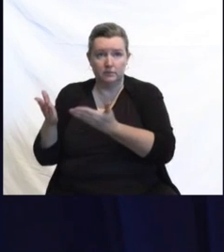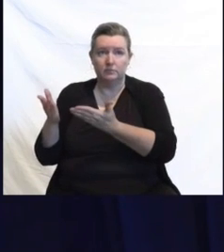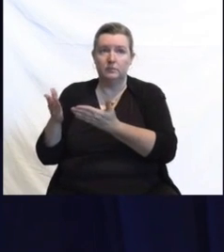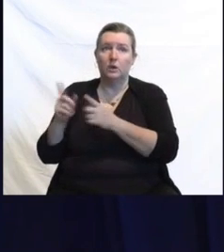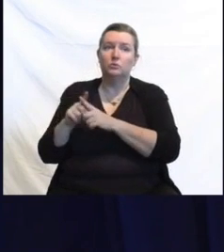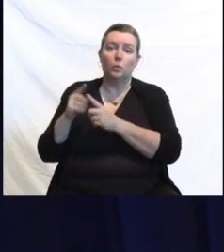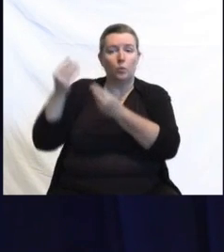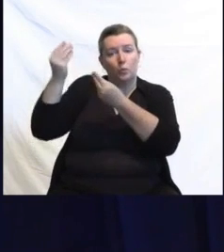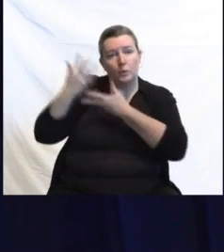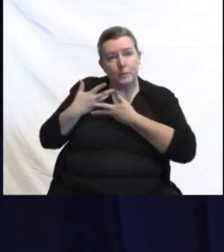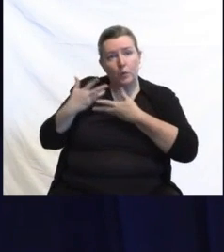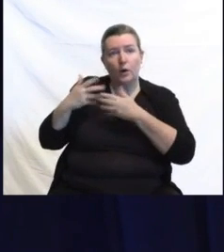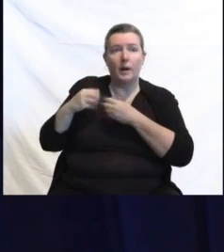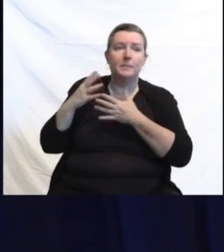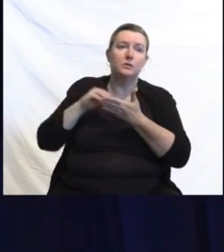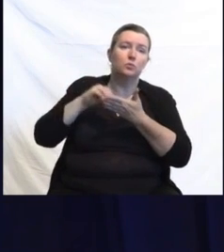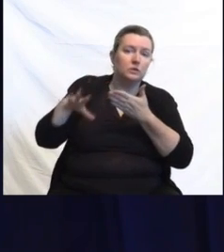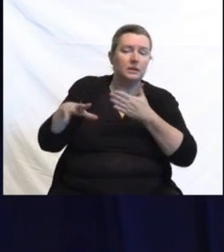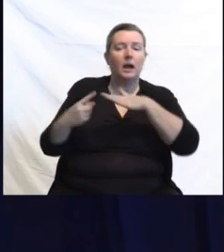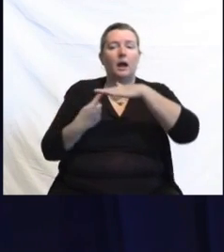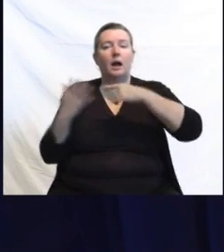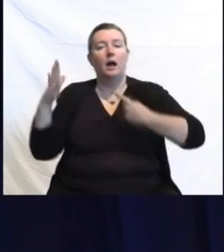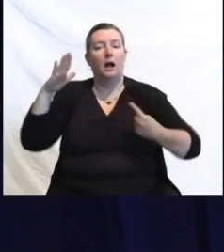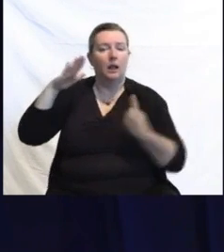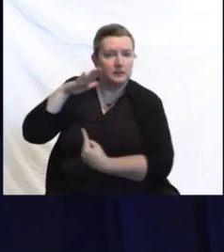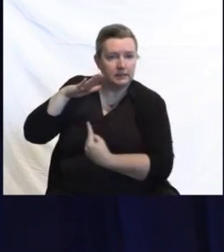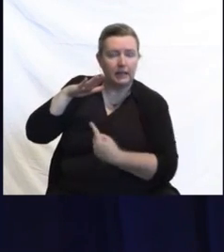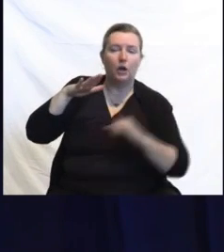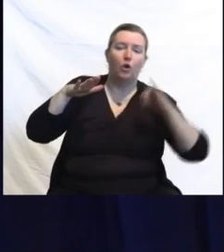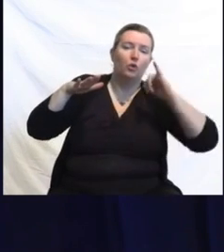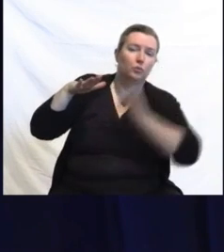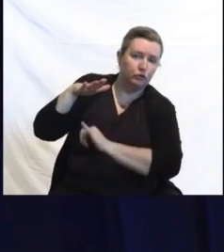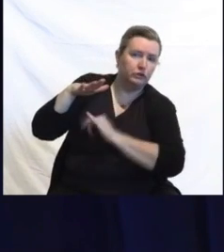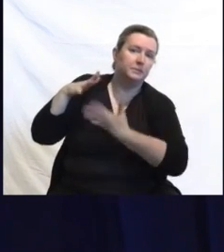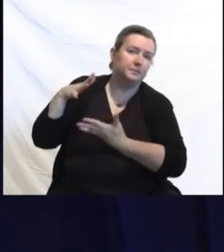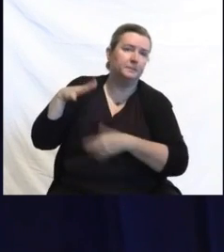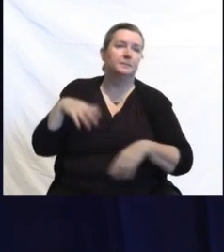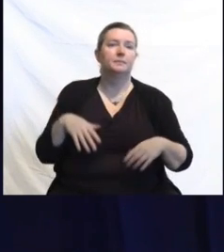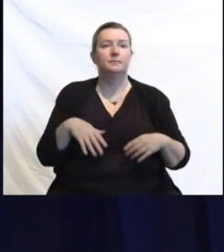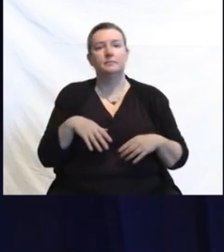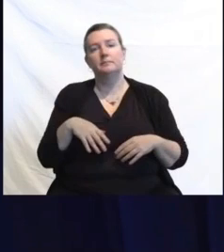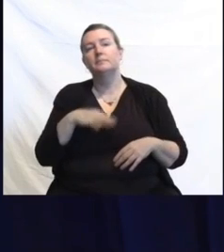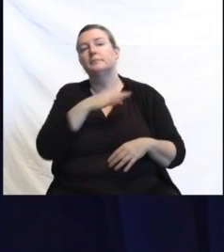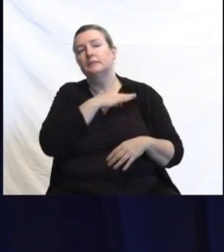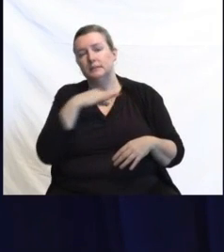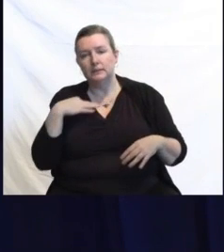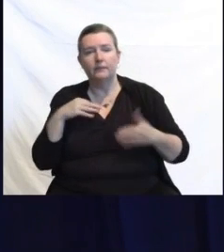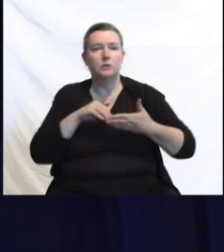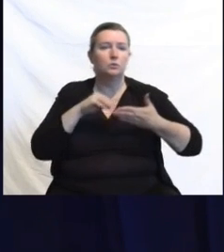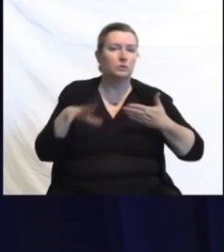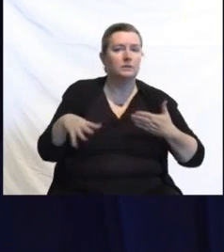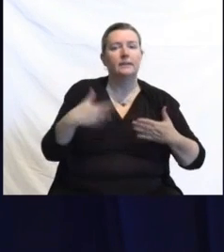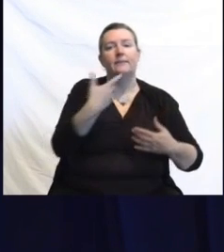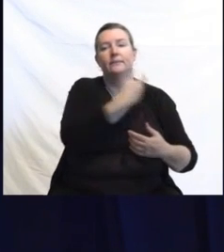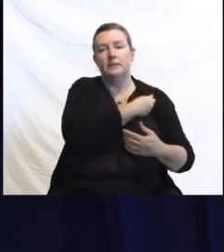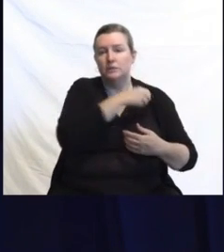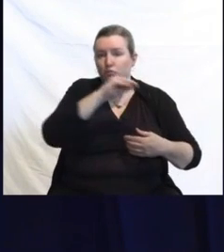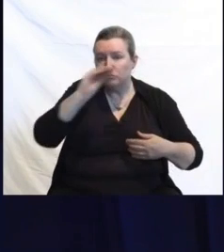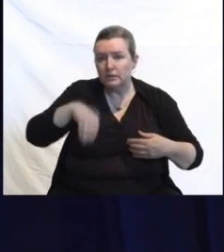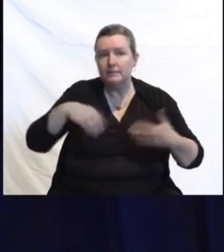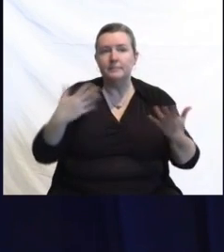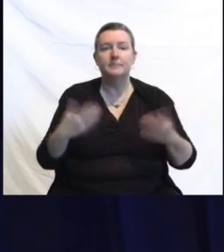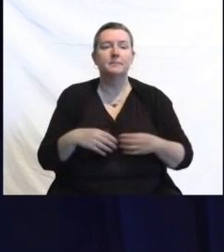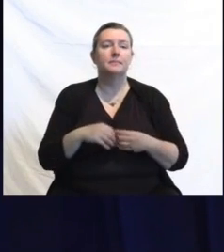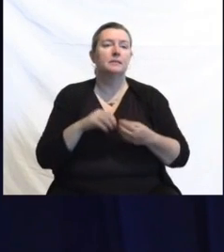in isolation or quarantine, staff and student vaccination rates, and the number of COVID-19 clusters on